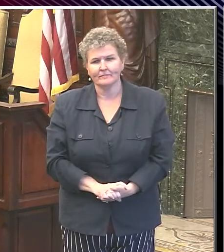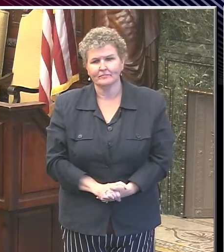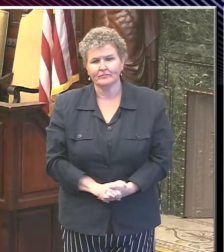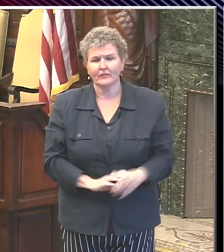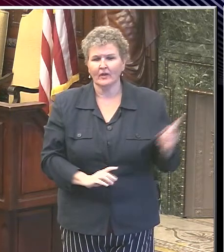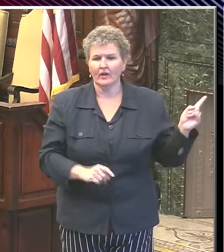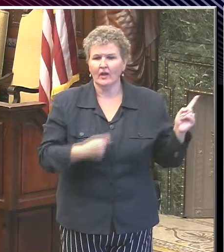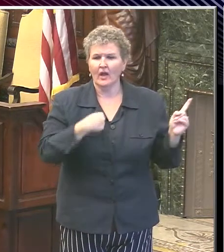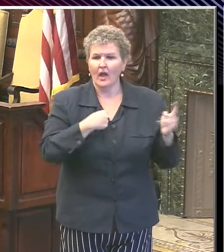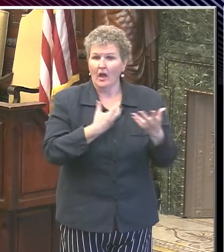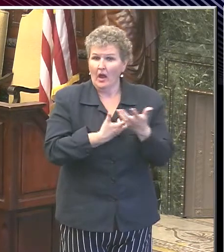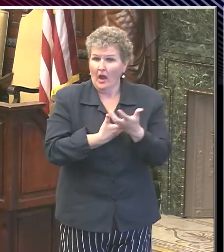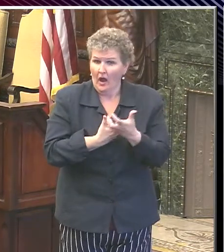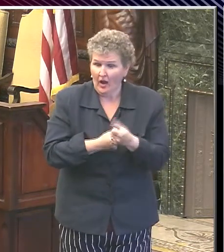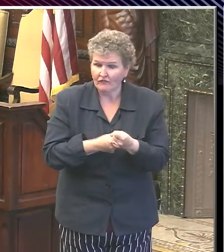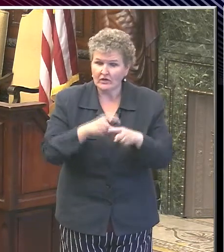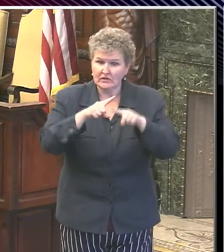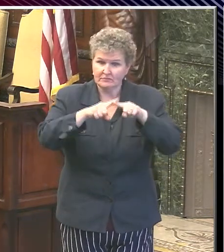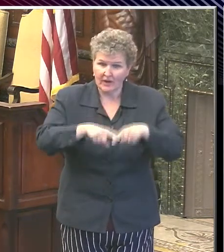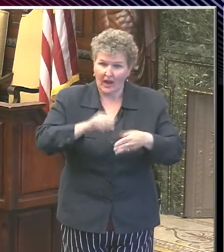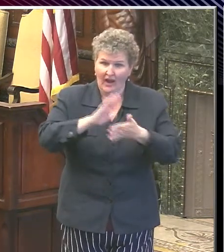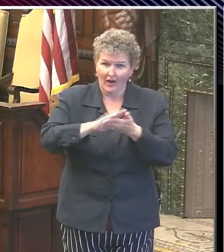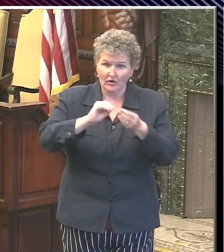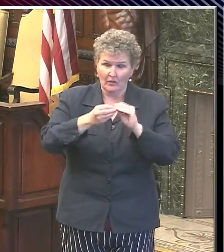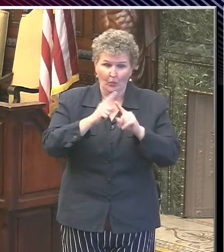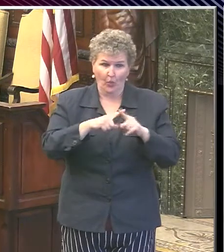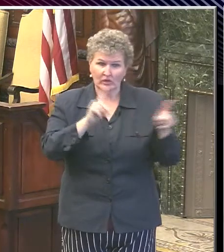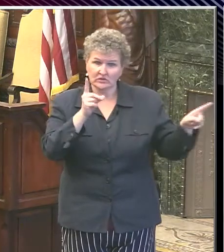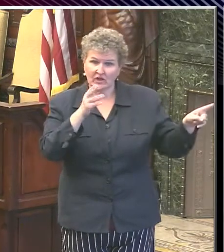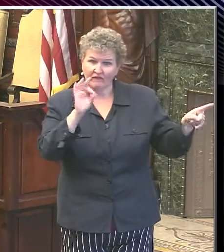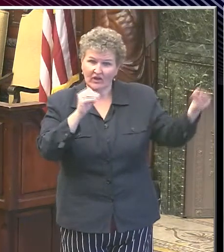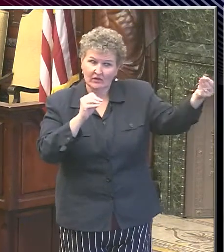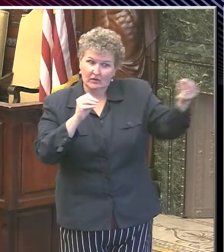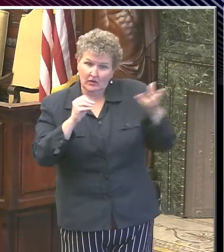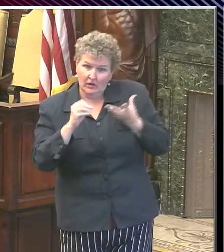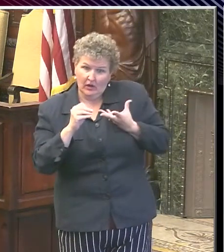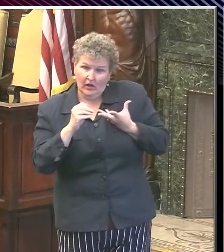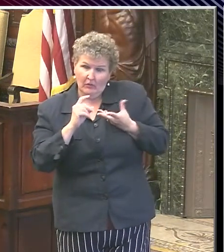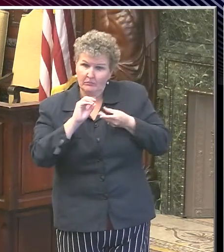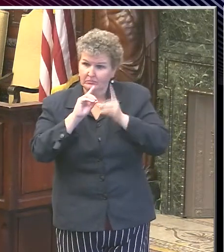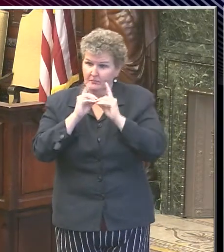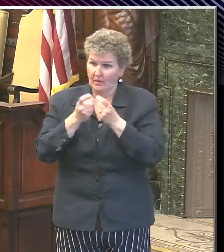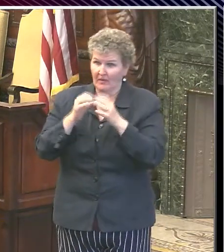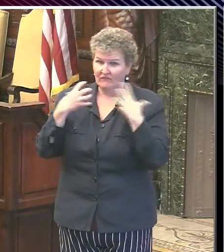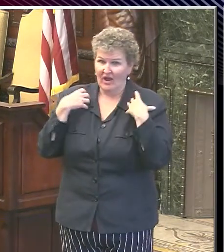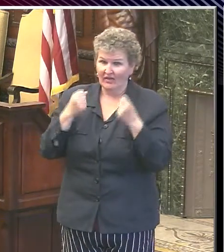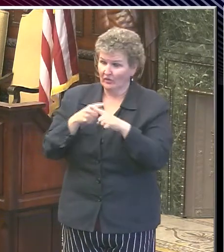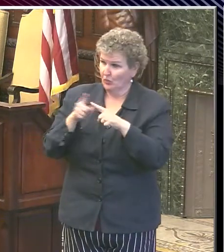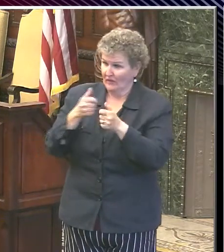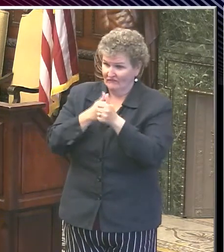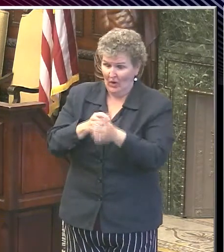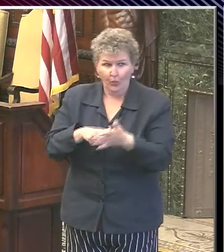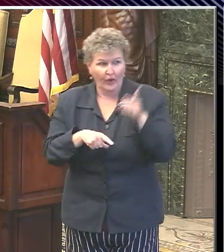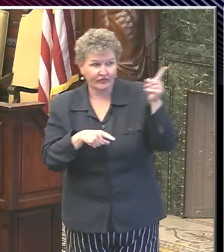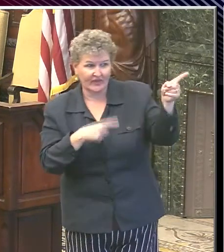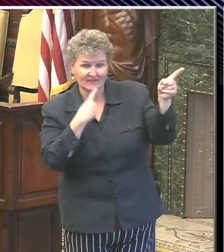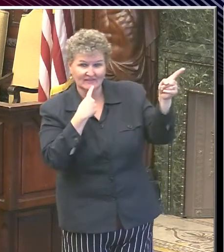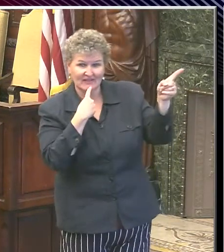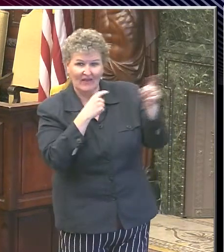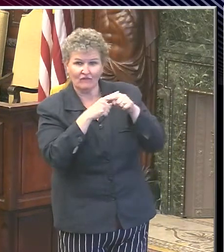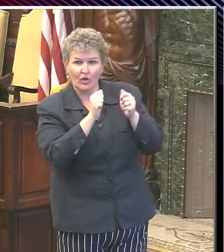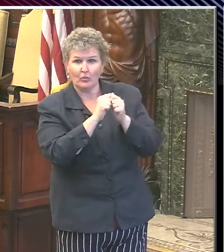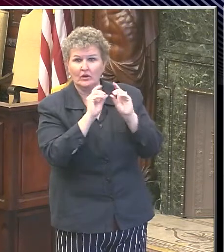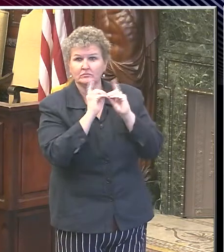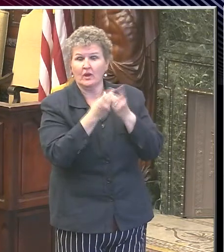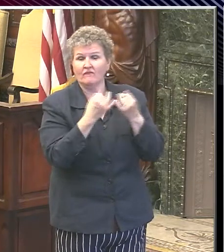comfort is based on the information given to me by Dr. Farley in the Department of Health. We've followed that process from the very, very beginning,